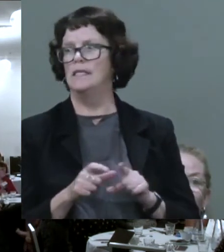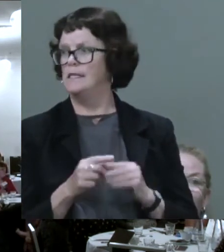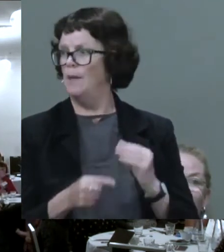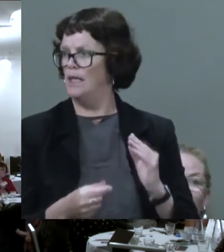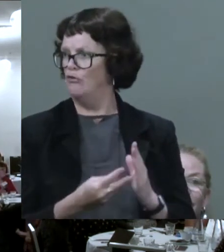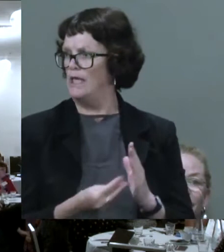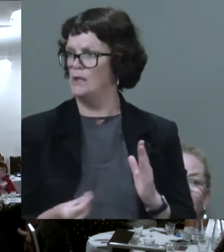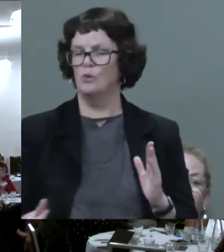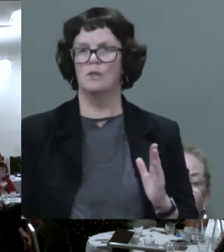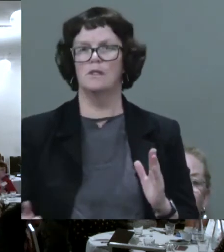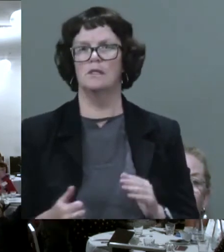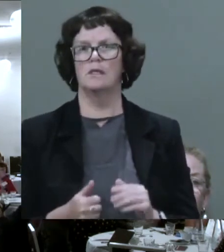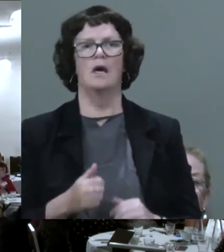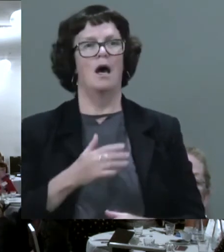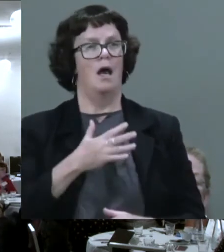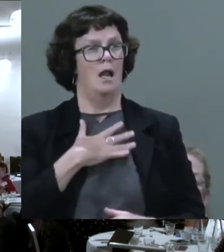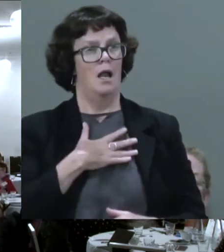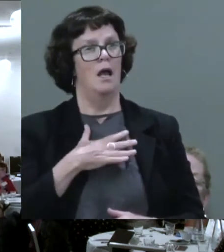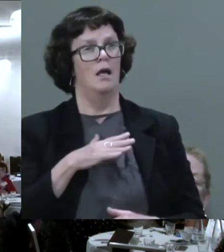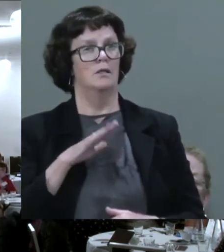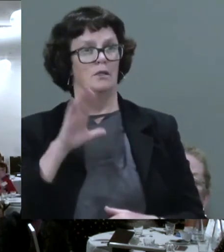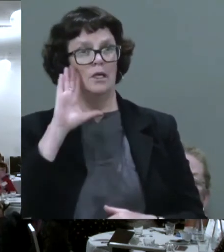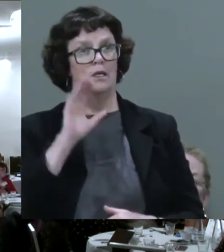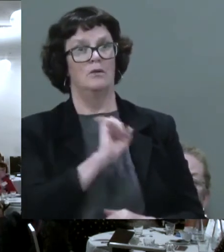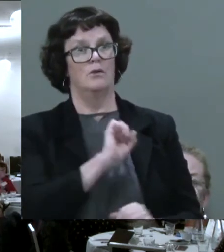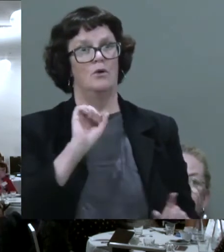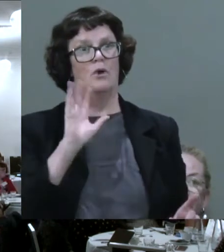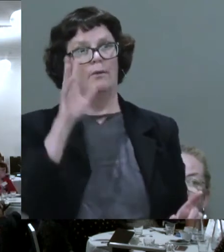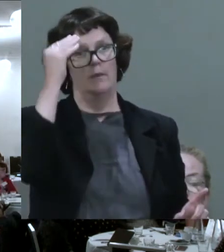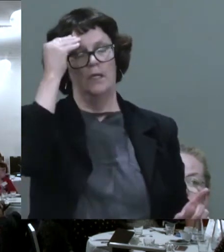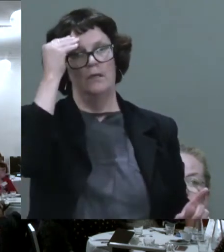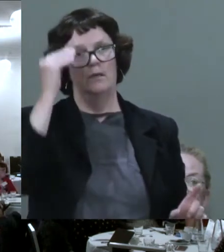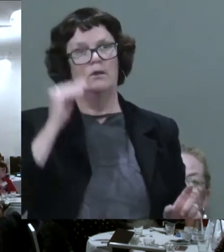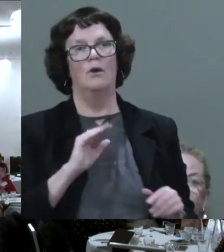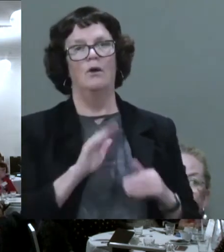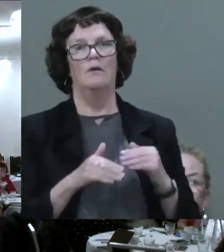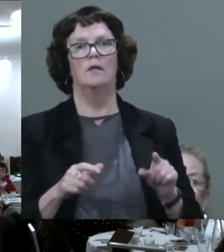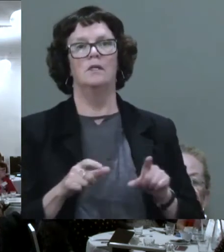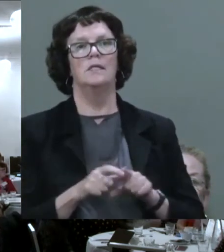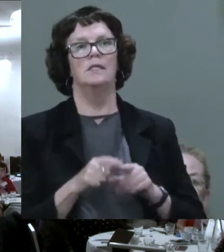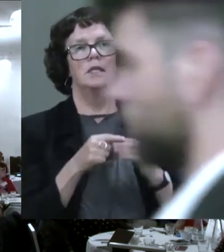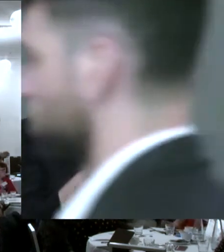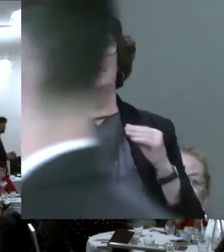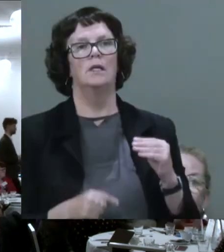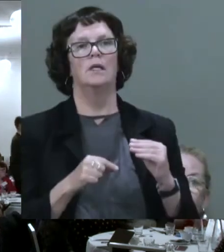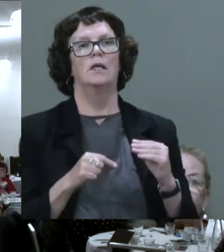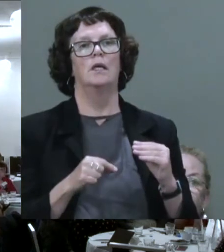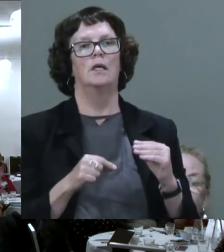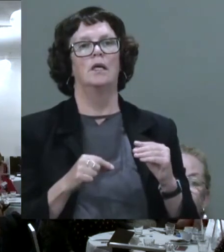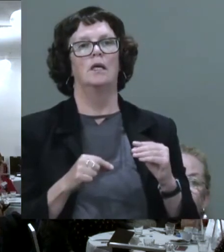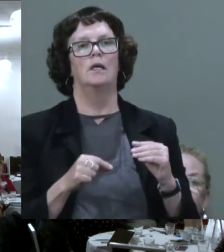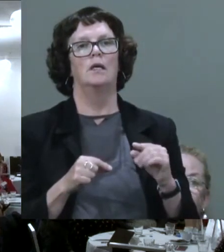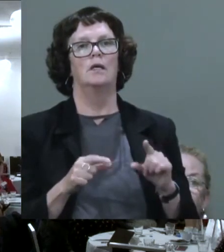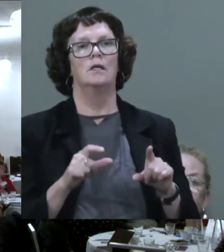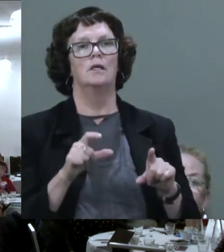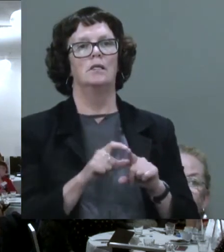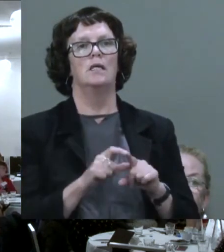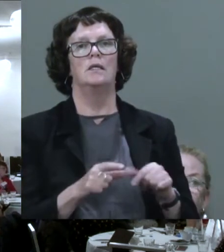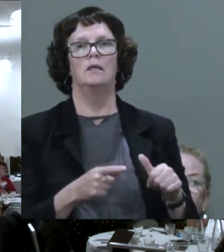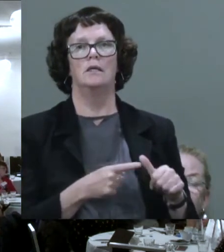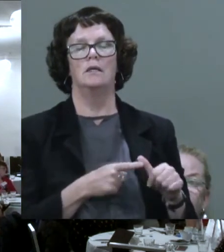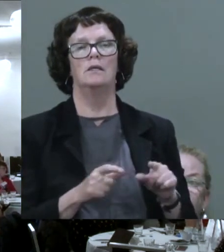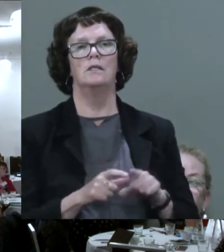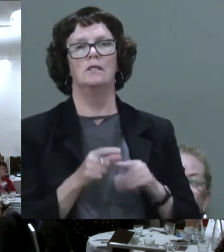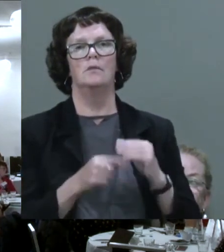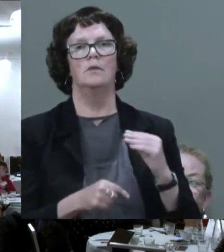Look, I'd like to hear your opinion about the Disability Discrimination Act is supposed to be the